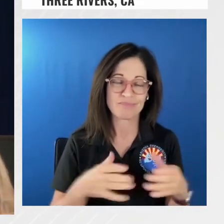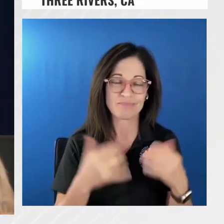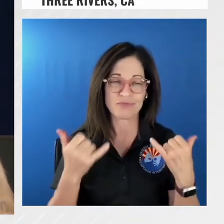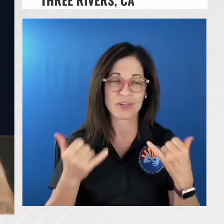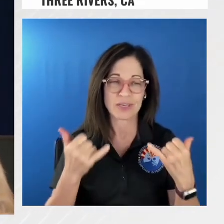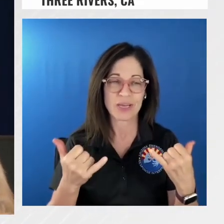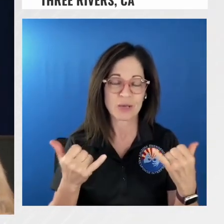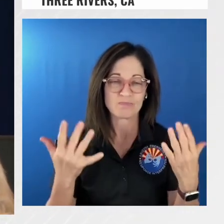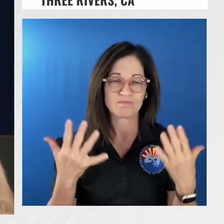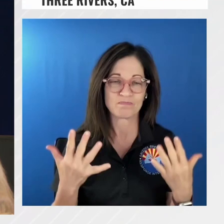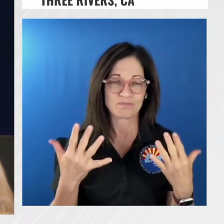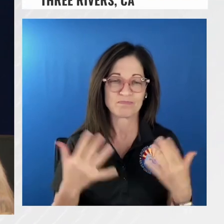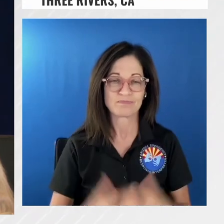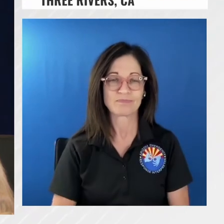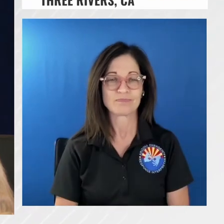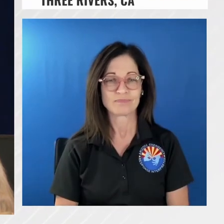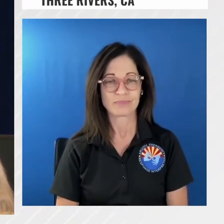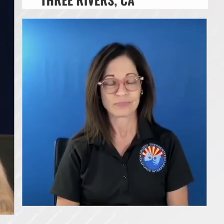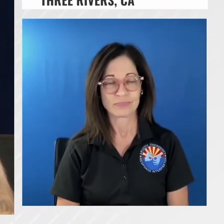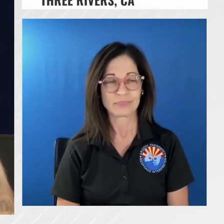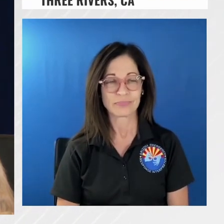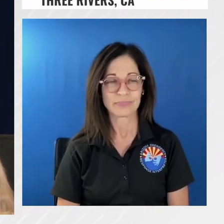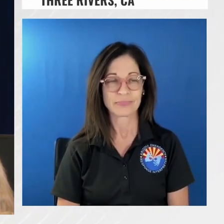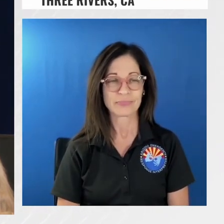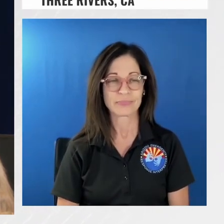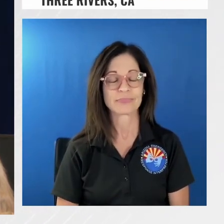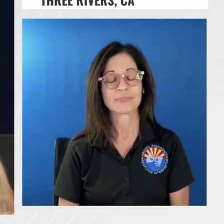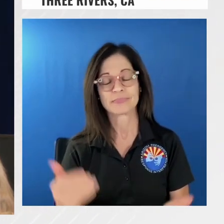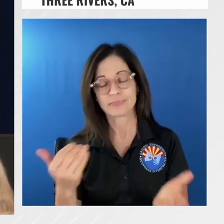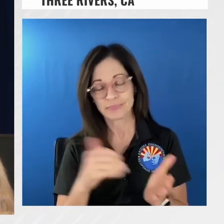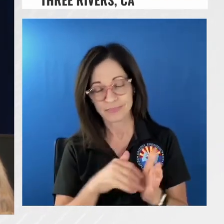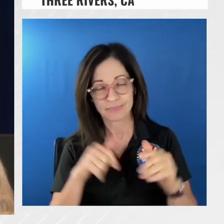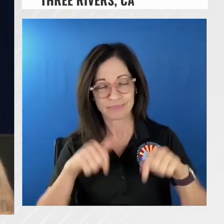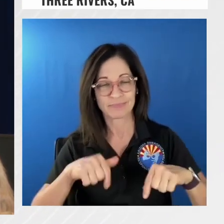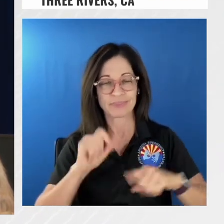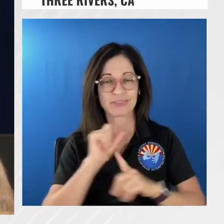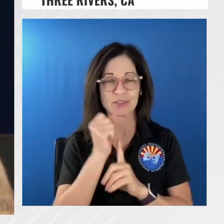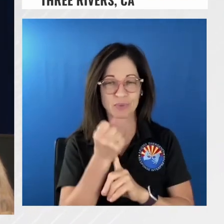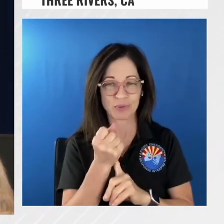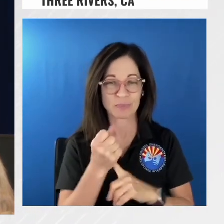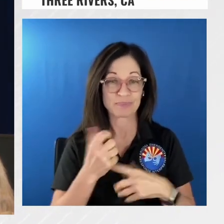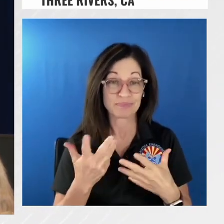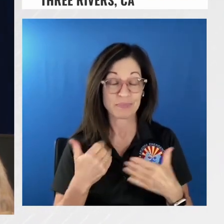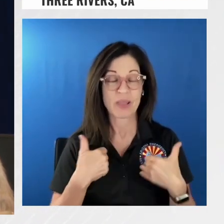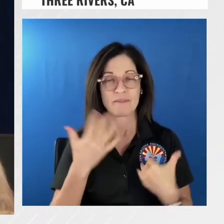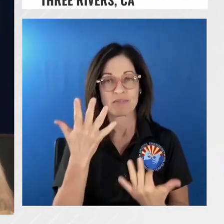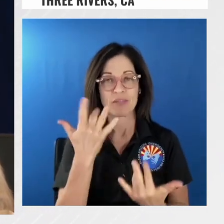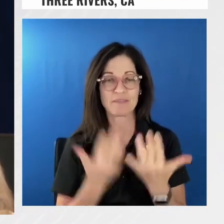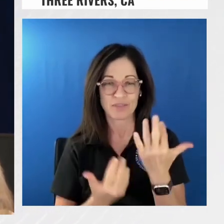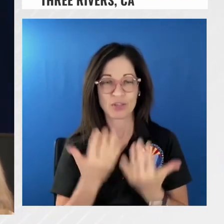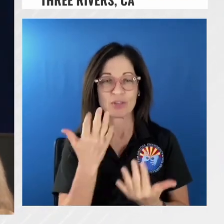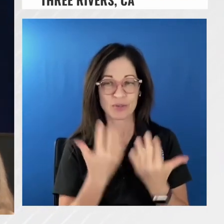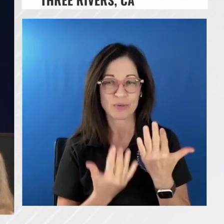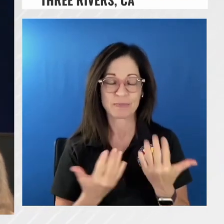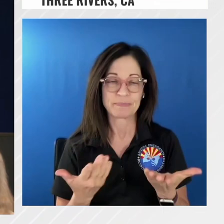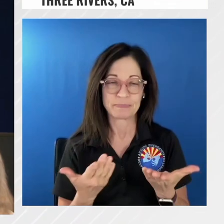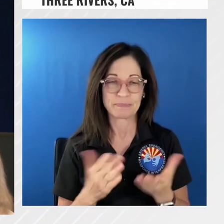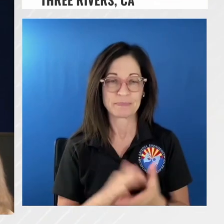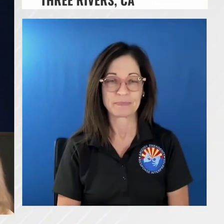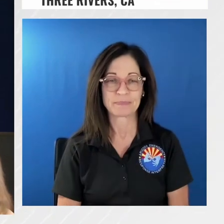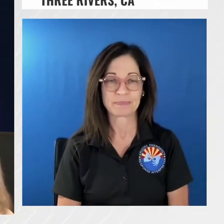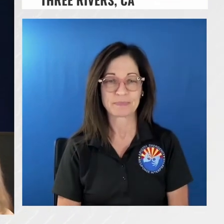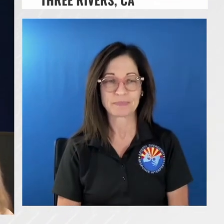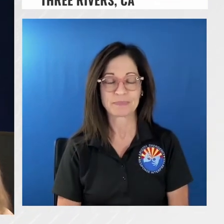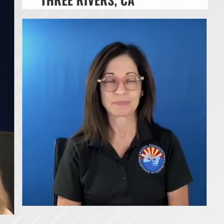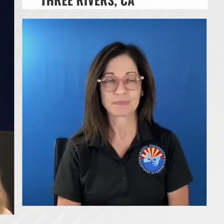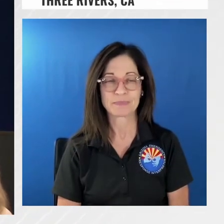you know once again we are in a situation with with a fire and and a couple